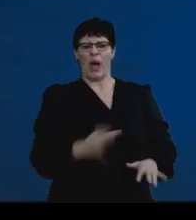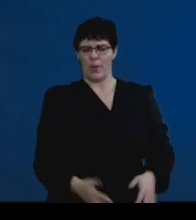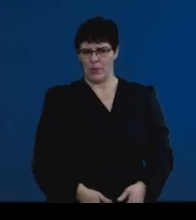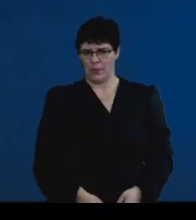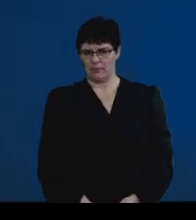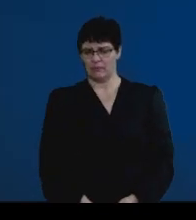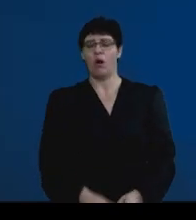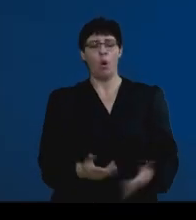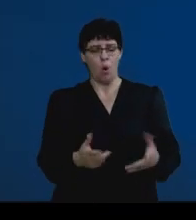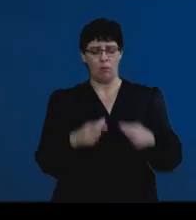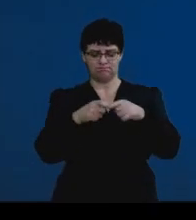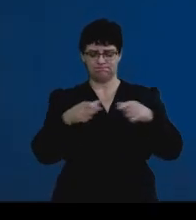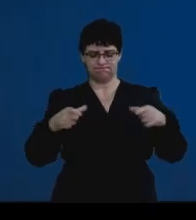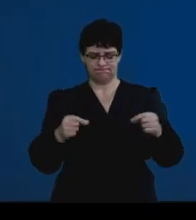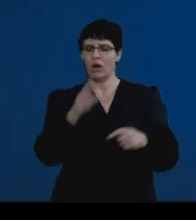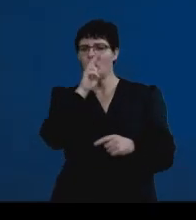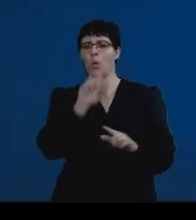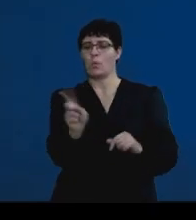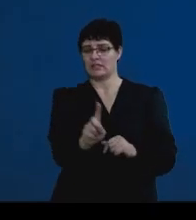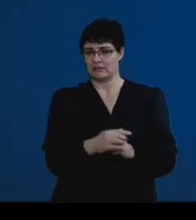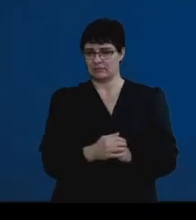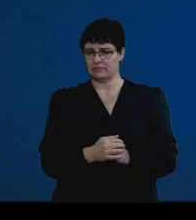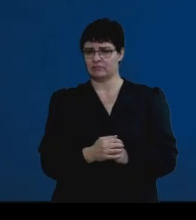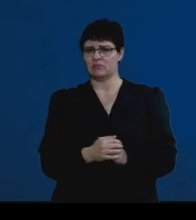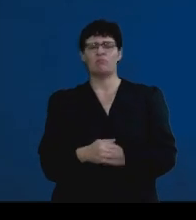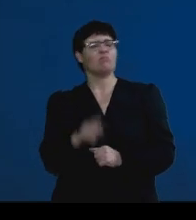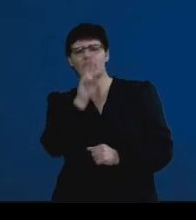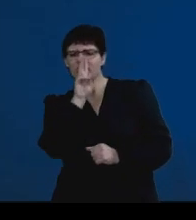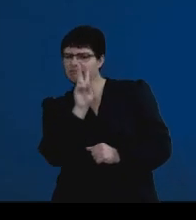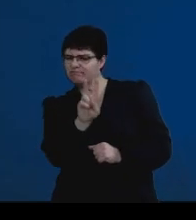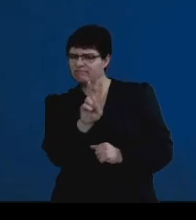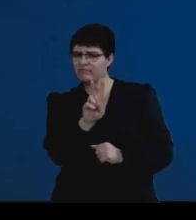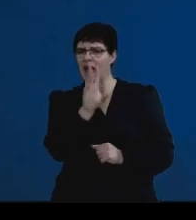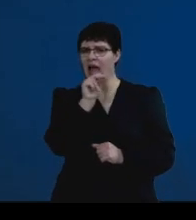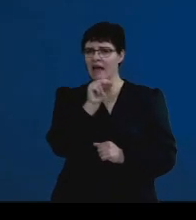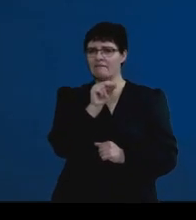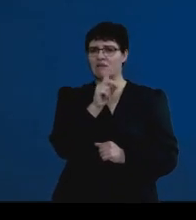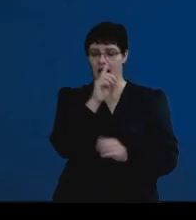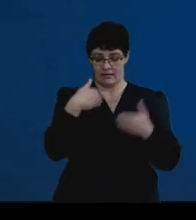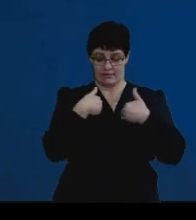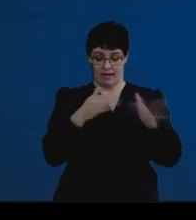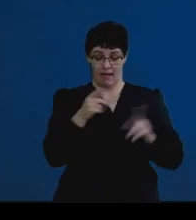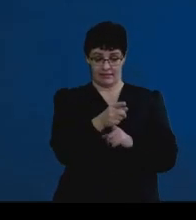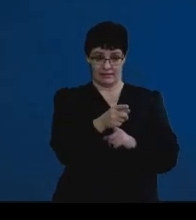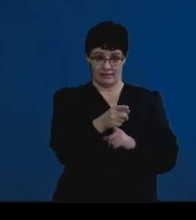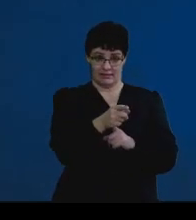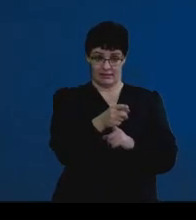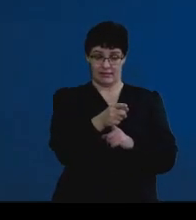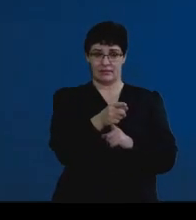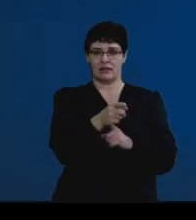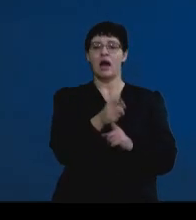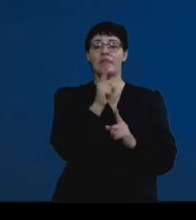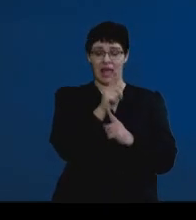a pack of these would look like. And when we look at them, you'll find that there's an indication of the start day, and that is